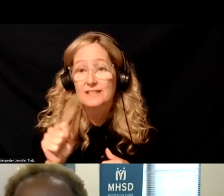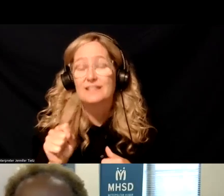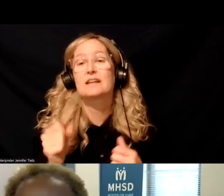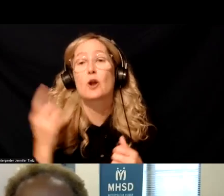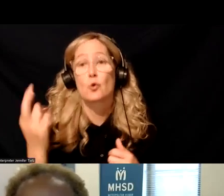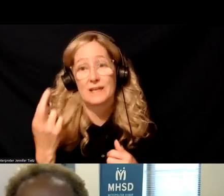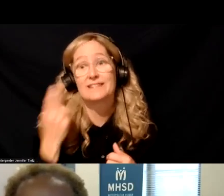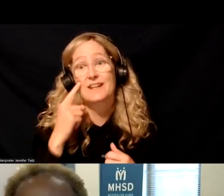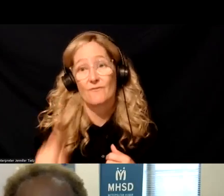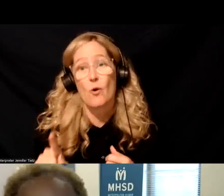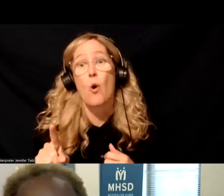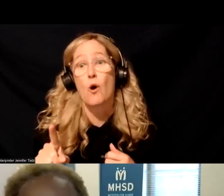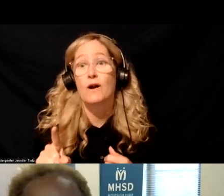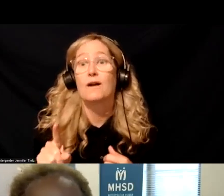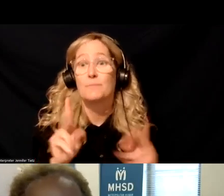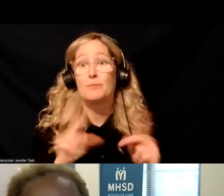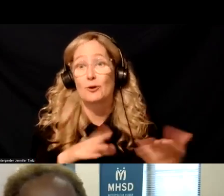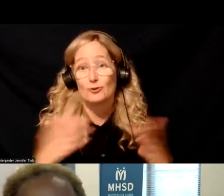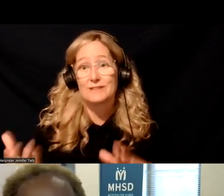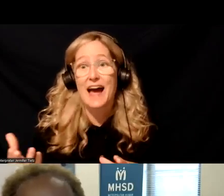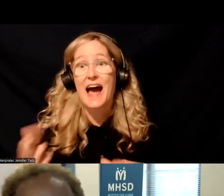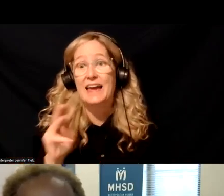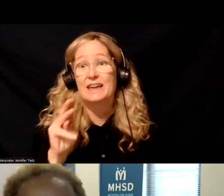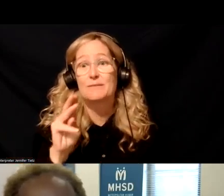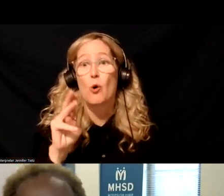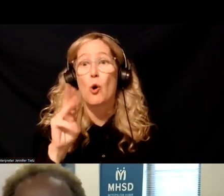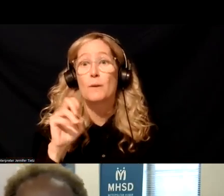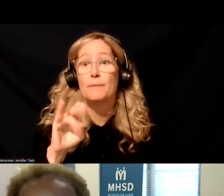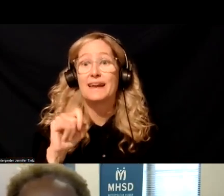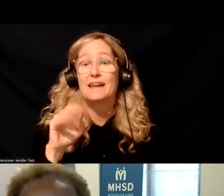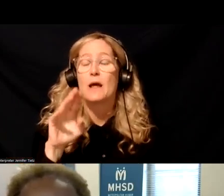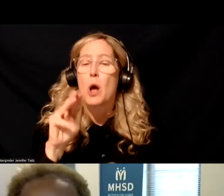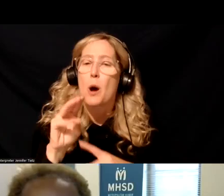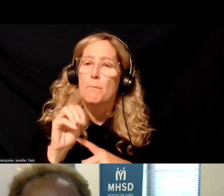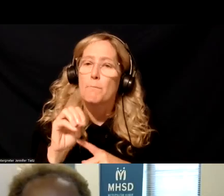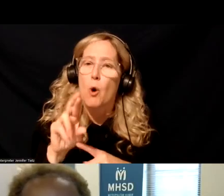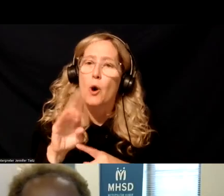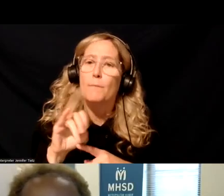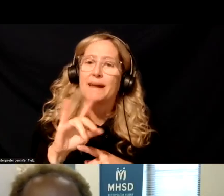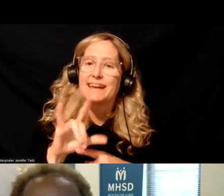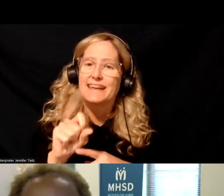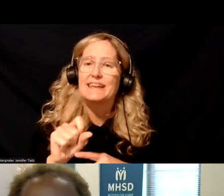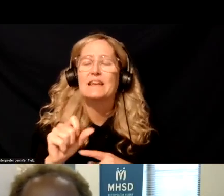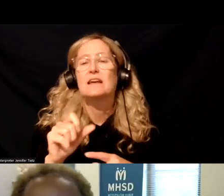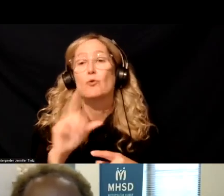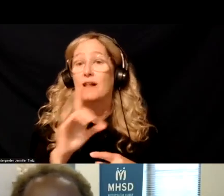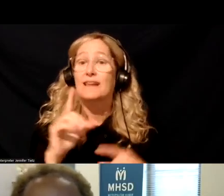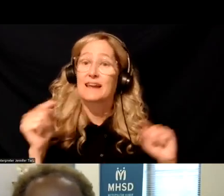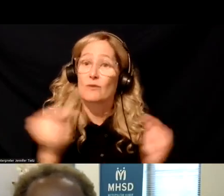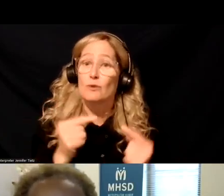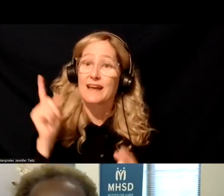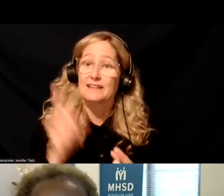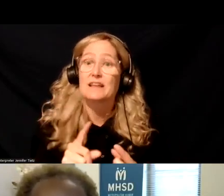for, um, mortality and morbidity as well. So it is absolutely a part of harm reduction, but it also is a component